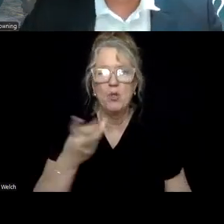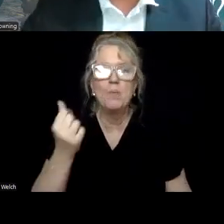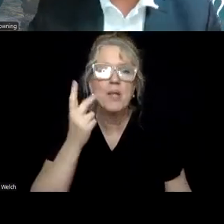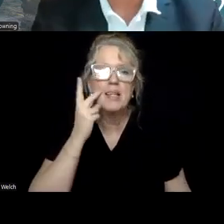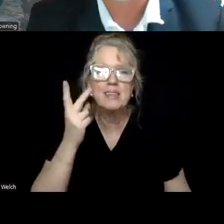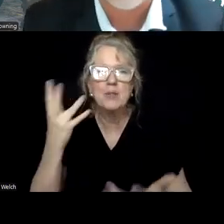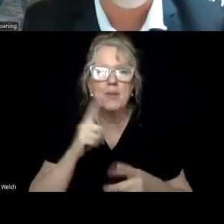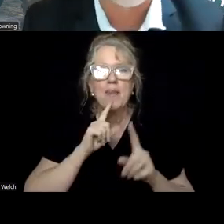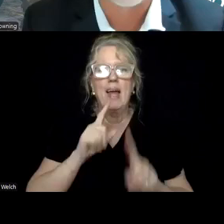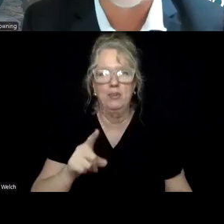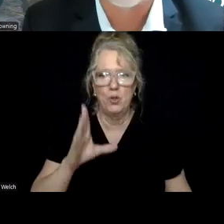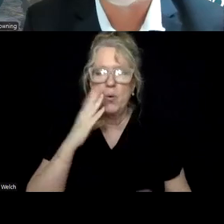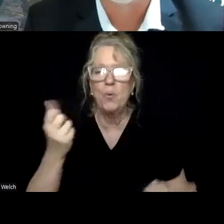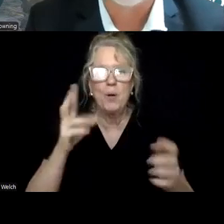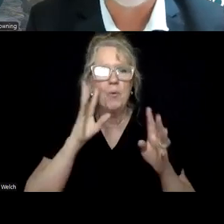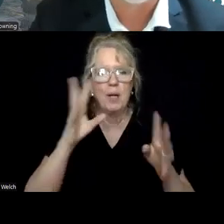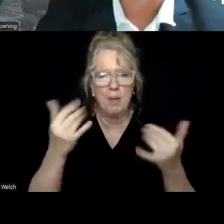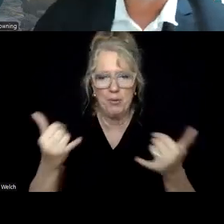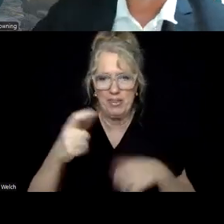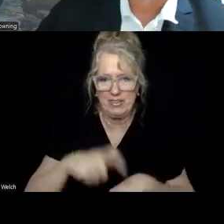answers and what audiences come up with this time.